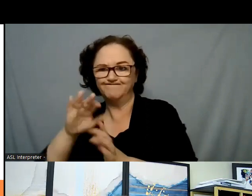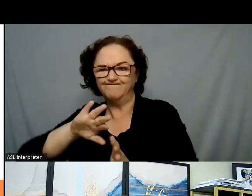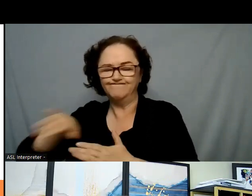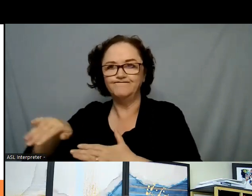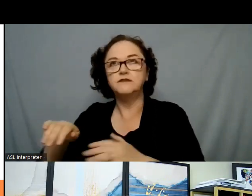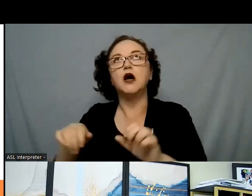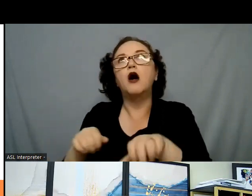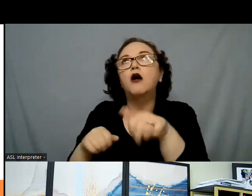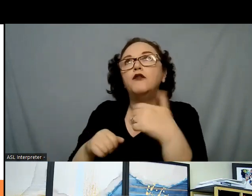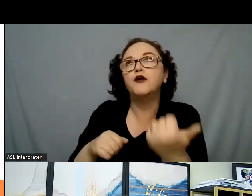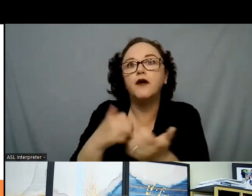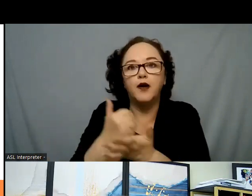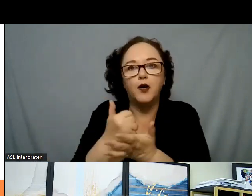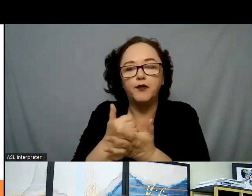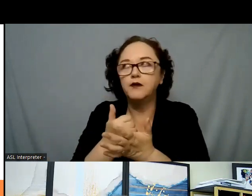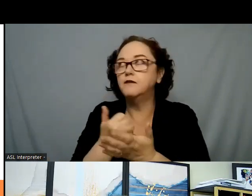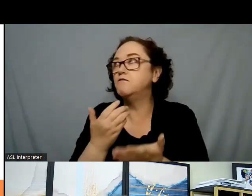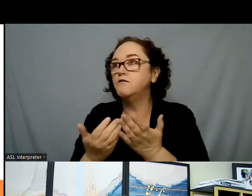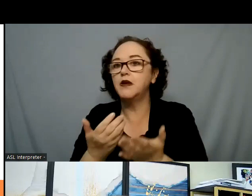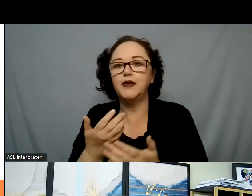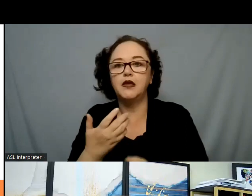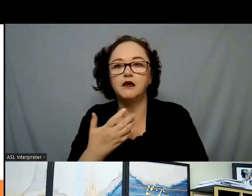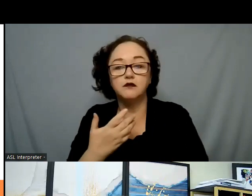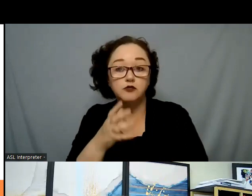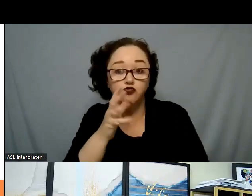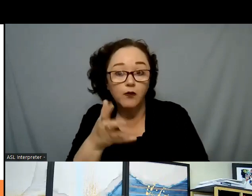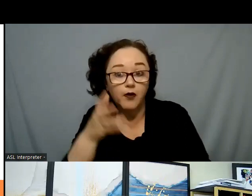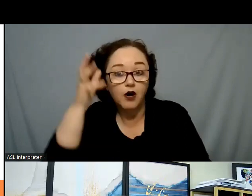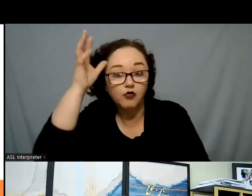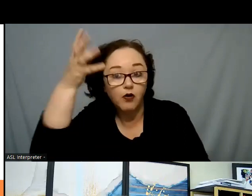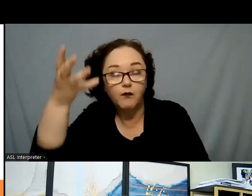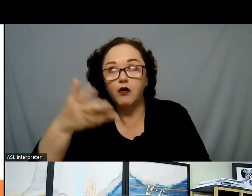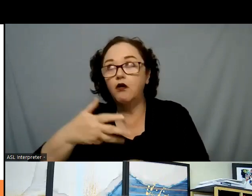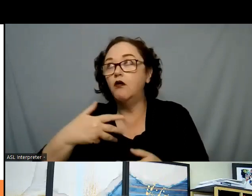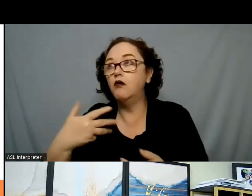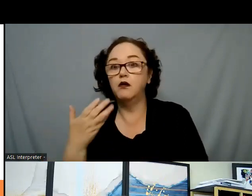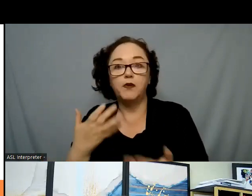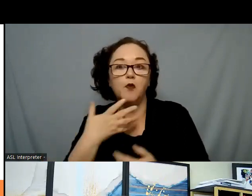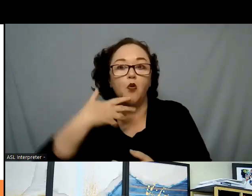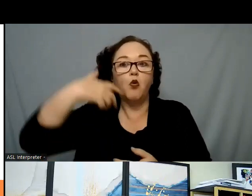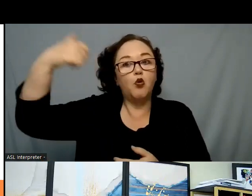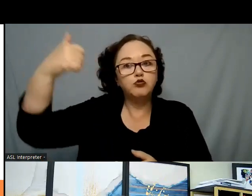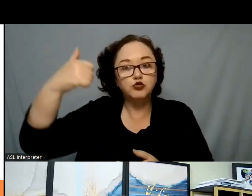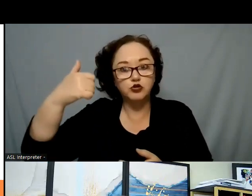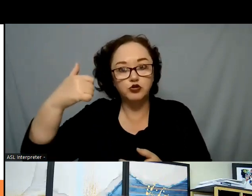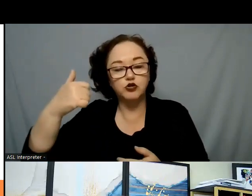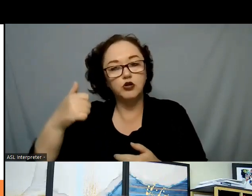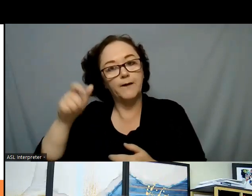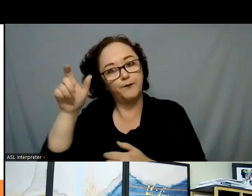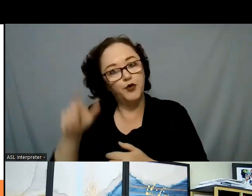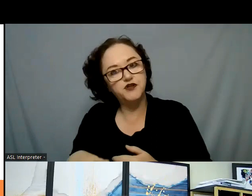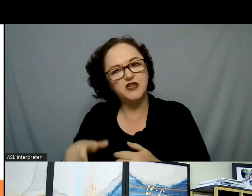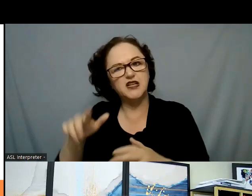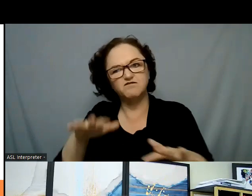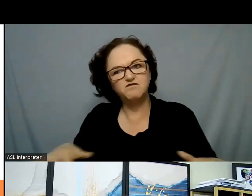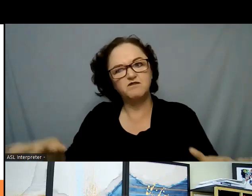grandparent, perhaps an elder who's not related, but respected within that neighborhood, within that community. So, this is